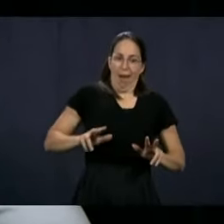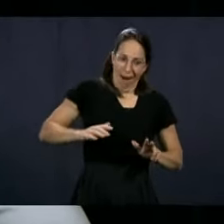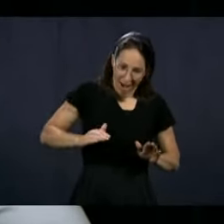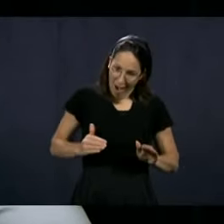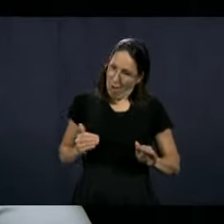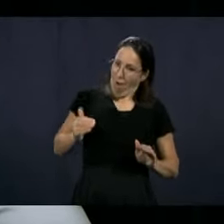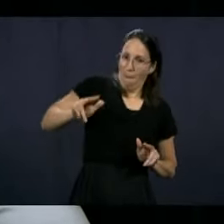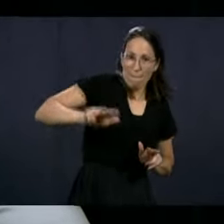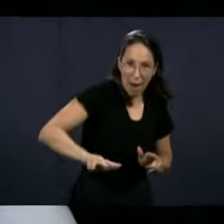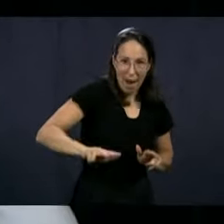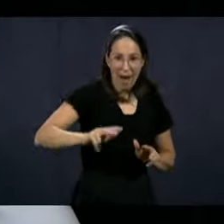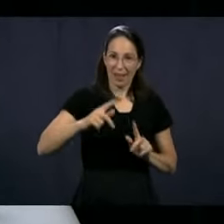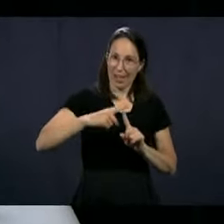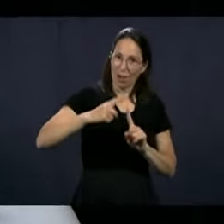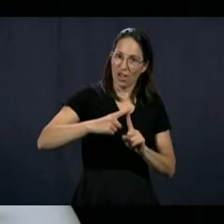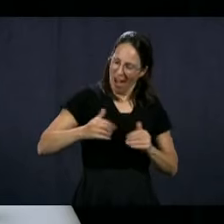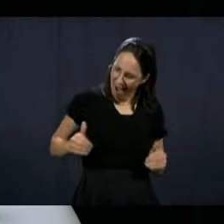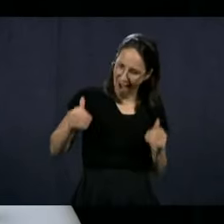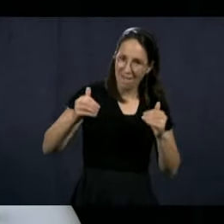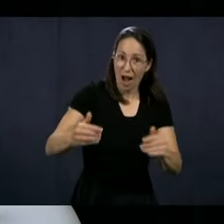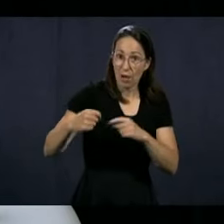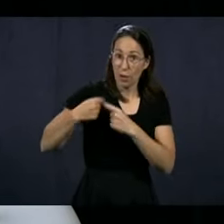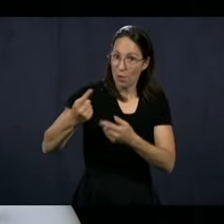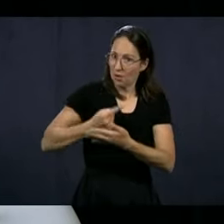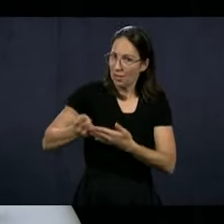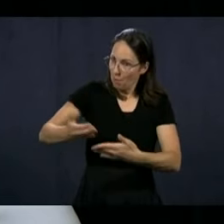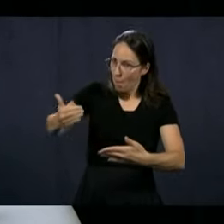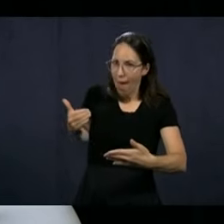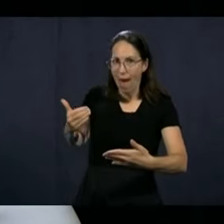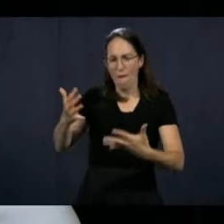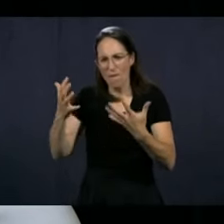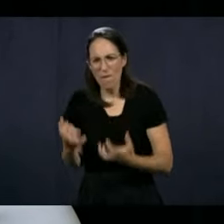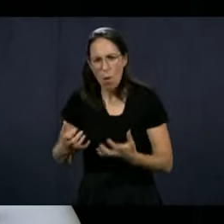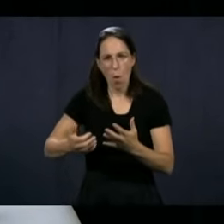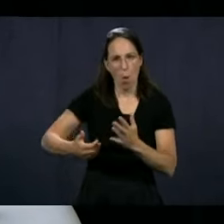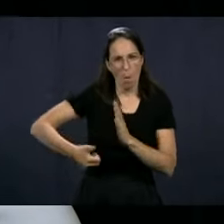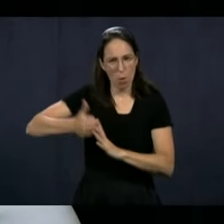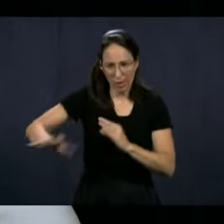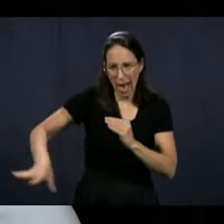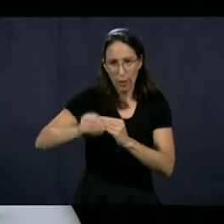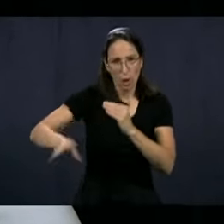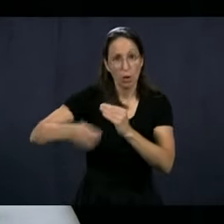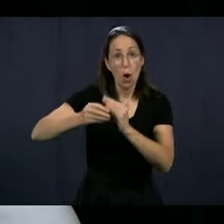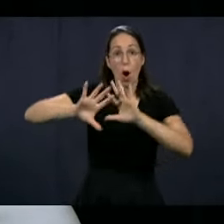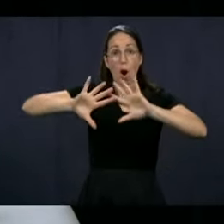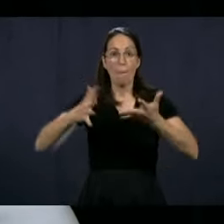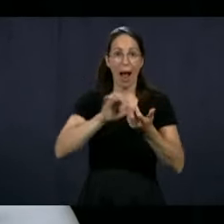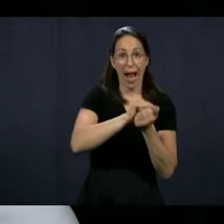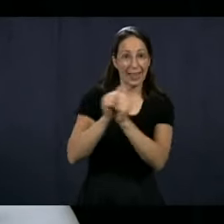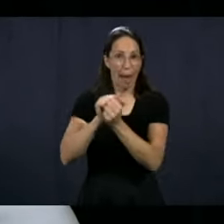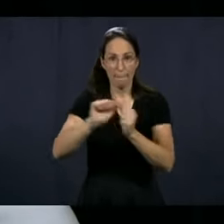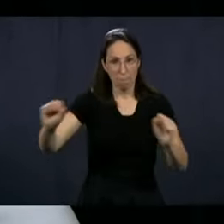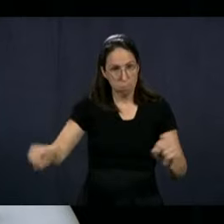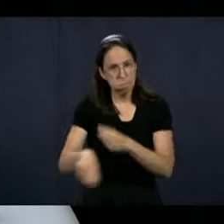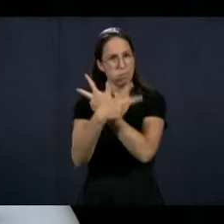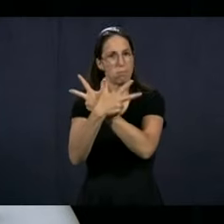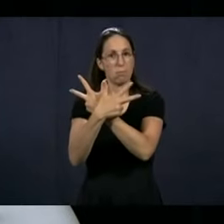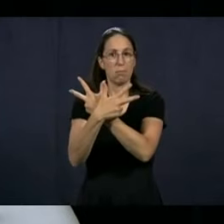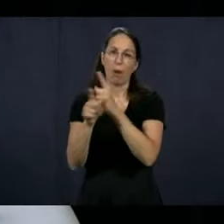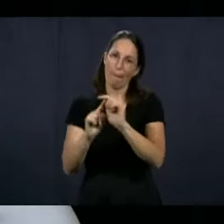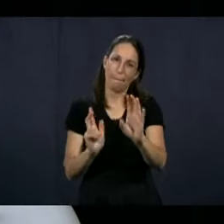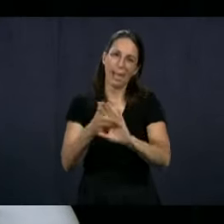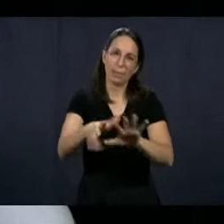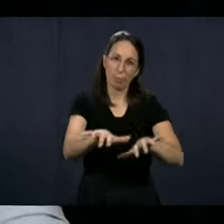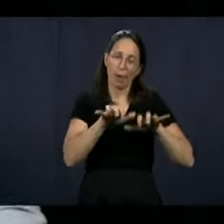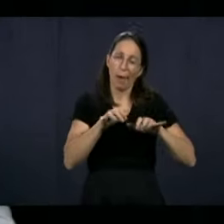that. We've made a lot of progress in the past few weeks to give technological means to be able to proceed, but we're